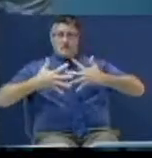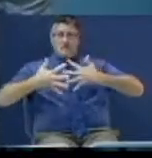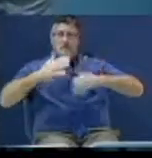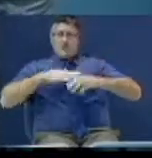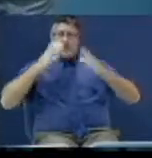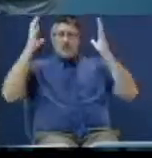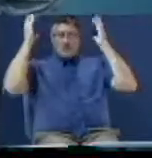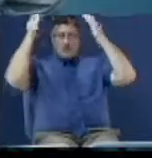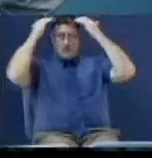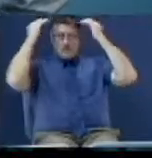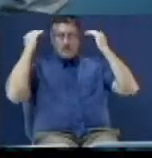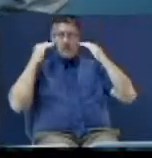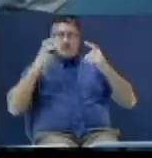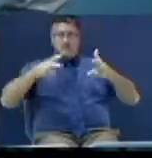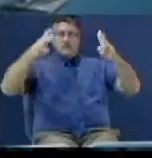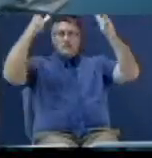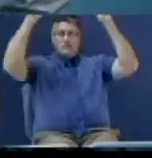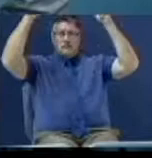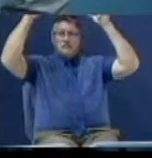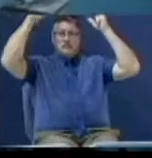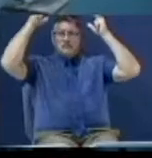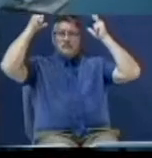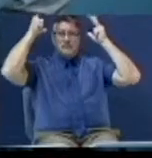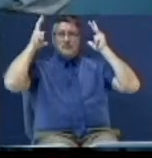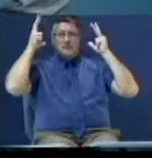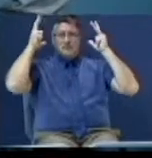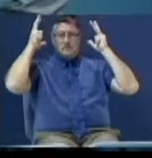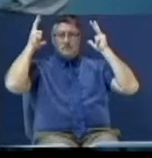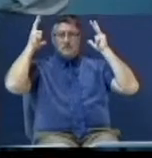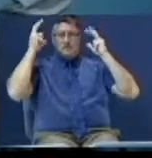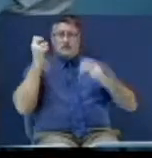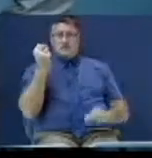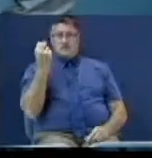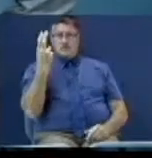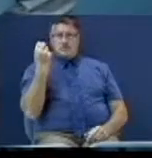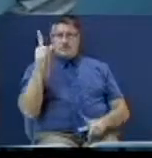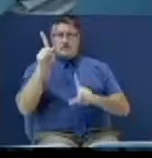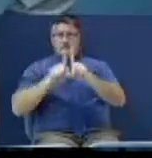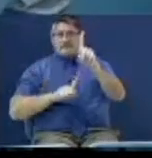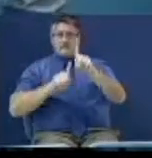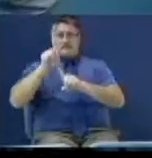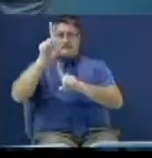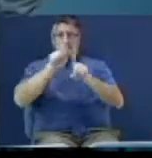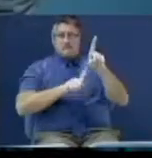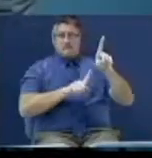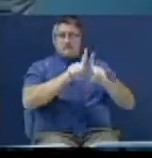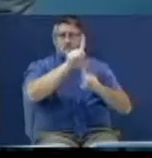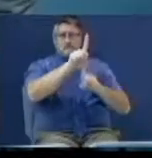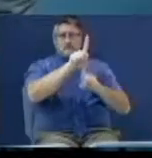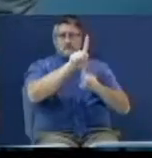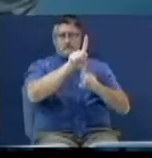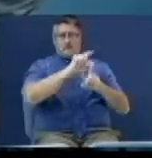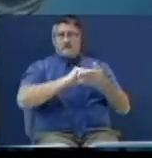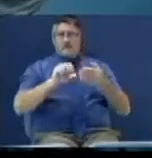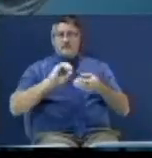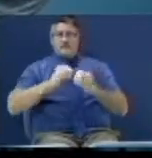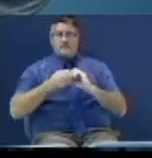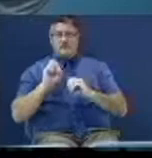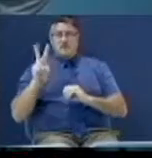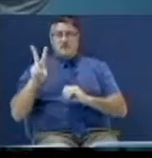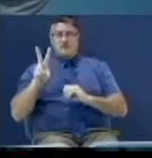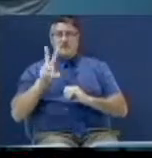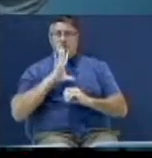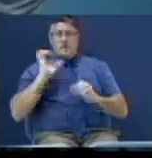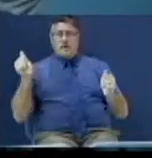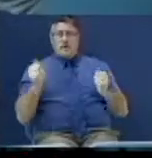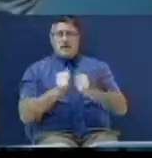upon her head a crown with 12 stars. Let's hear. Verse two. And she